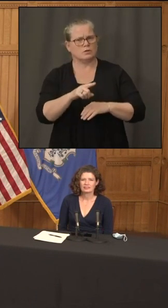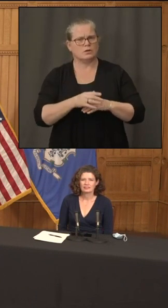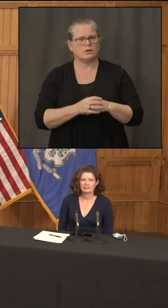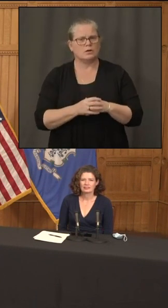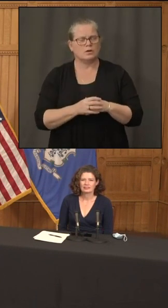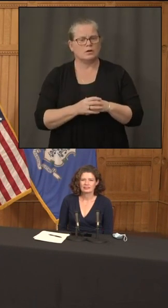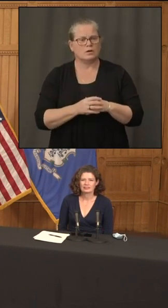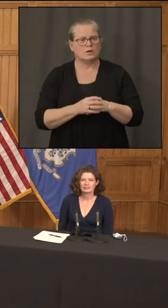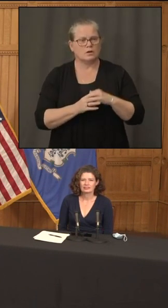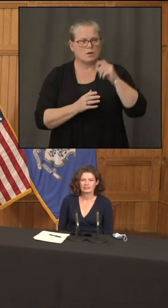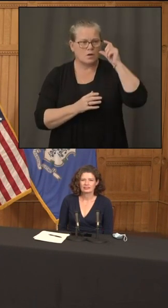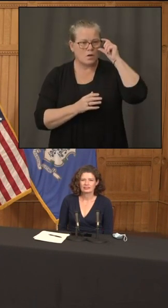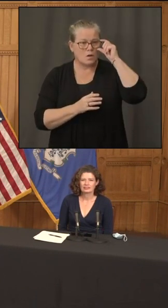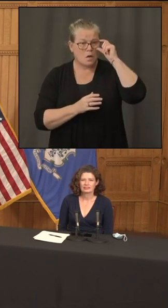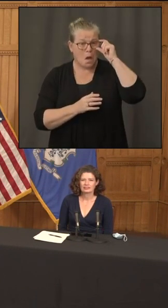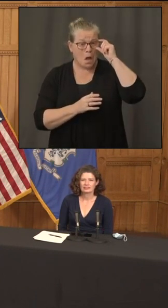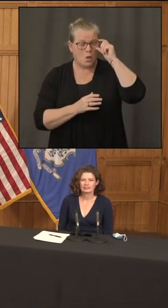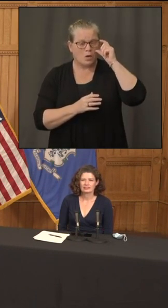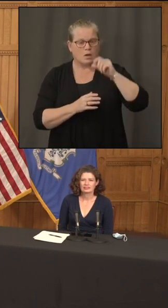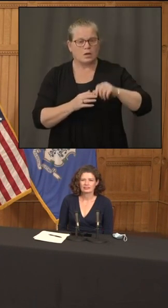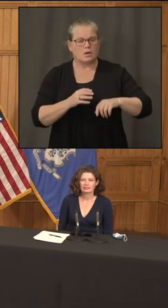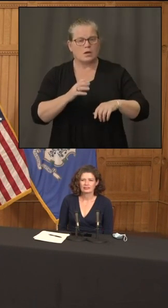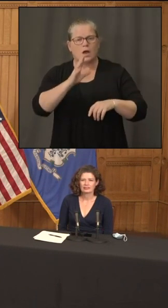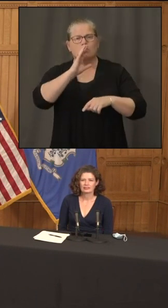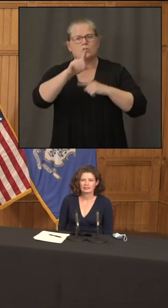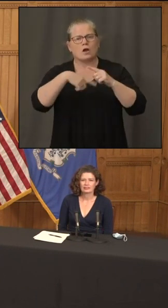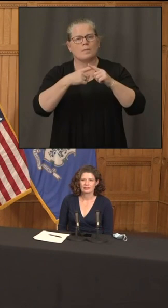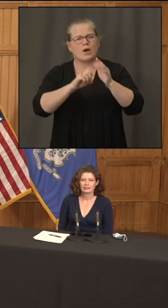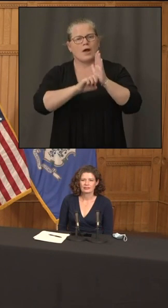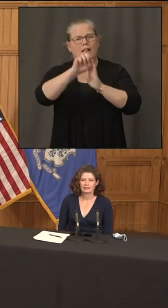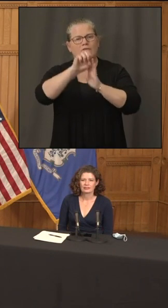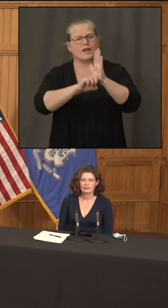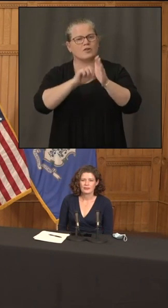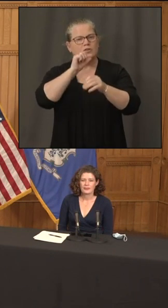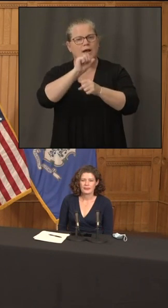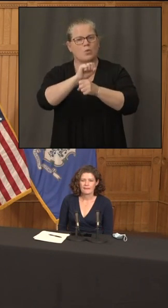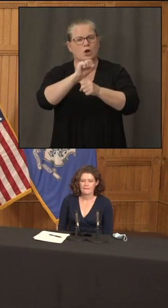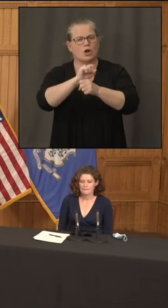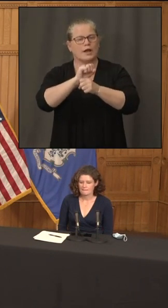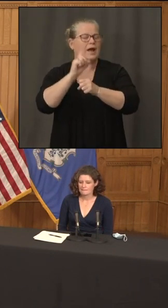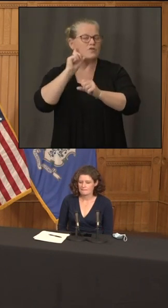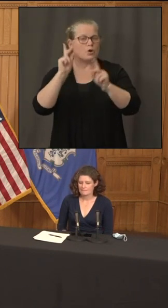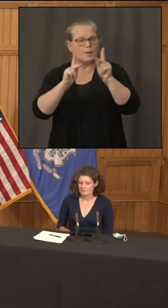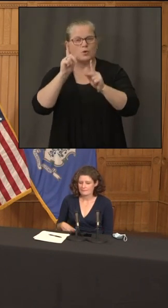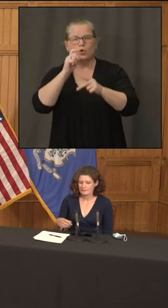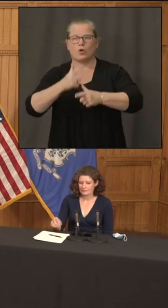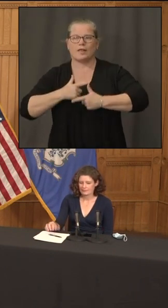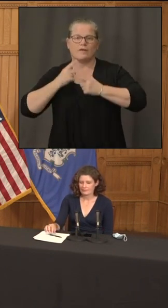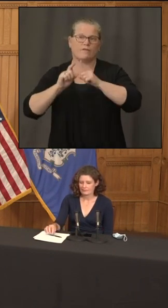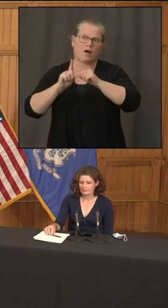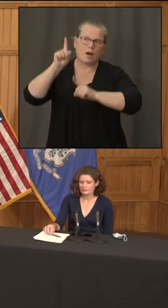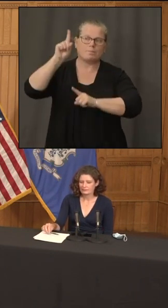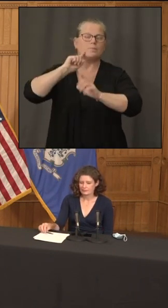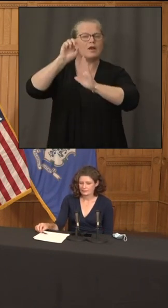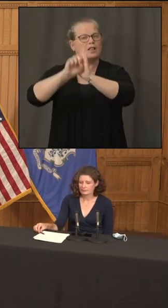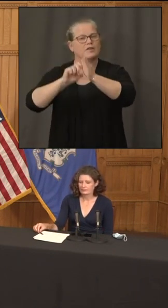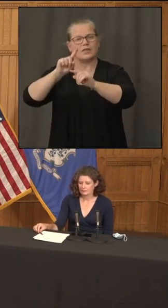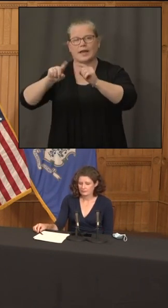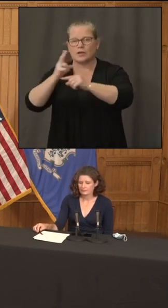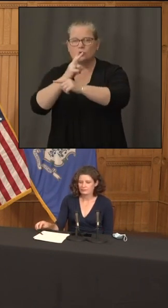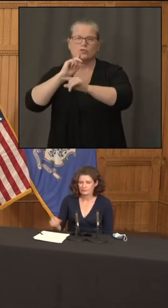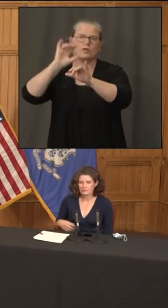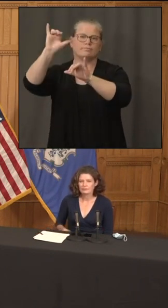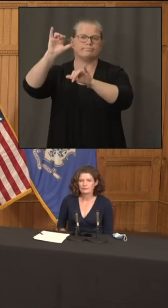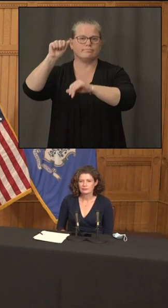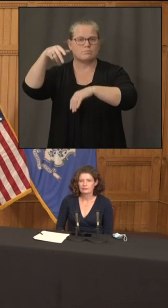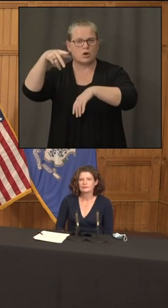wheelchair and he tells me his elevators are not working he's essentially stuck in his apartment i've heard of people who rely on cpap machines at night say they can't sleep